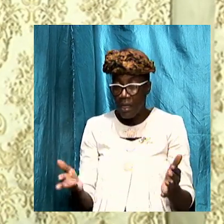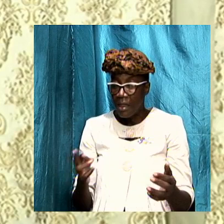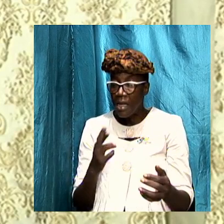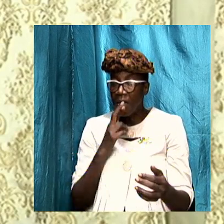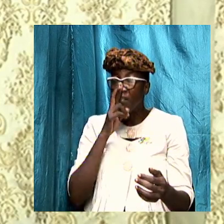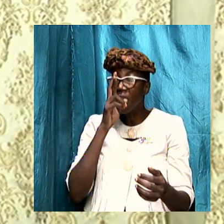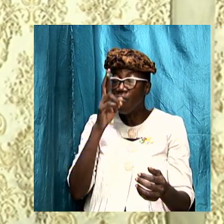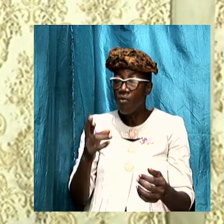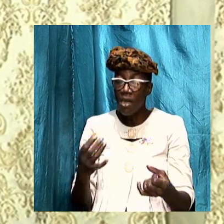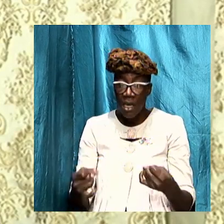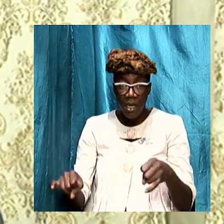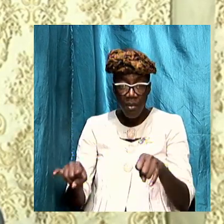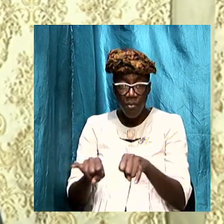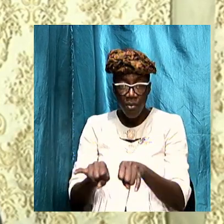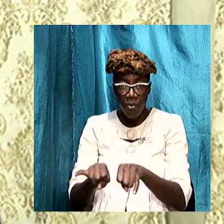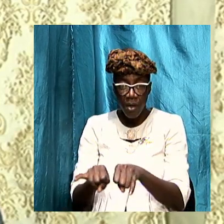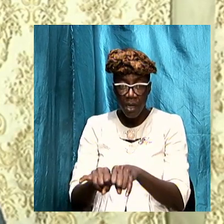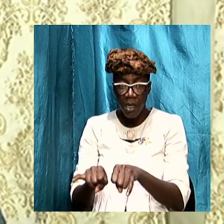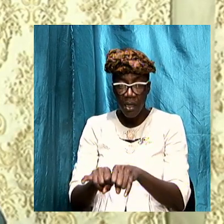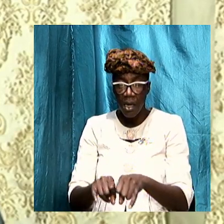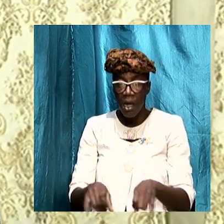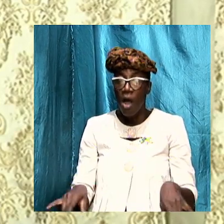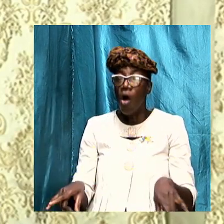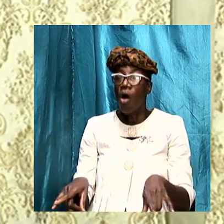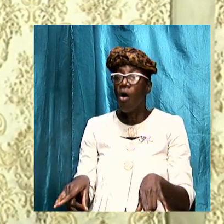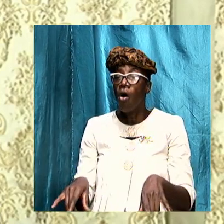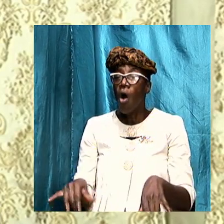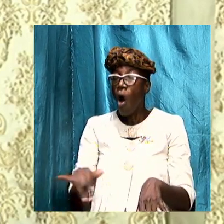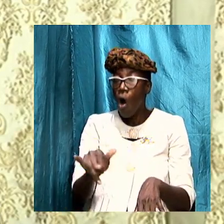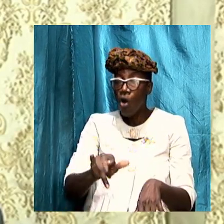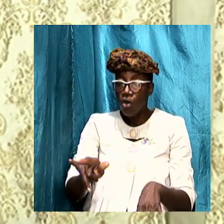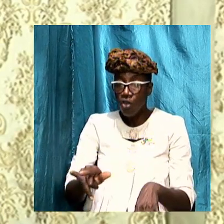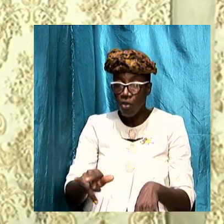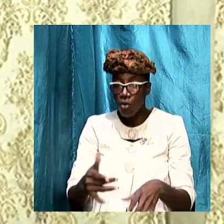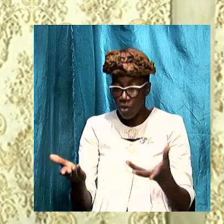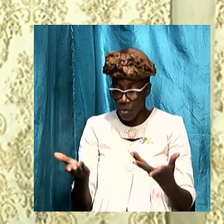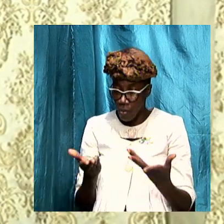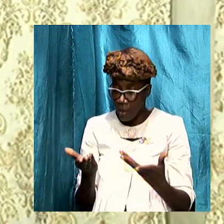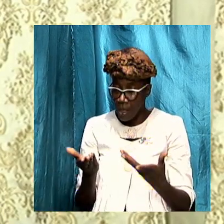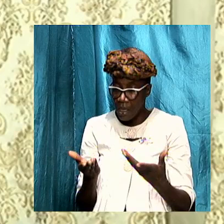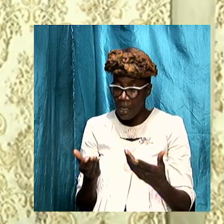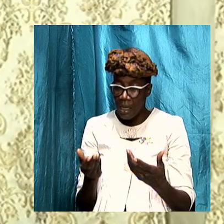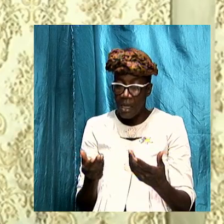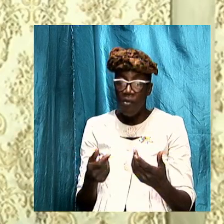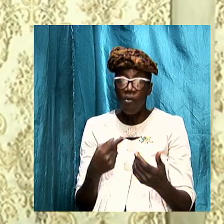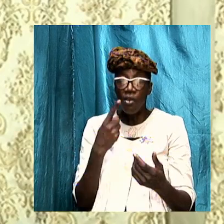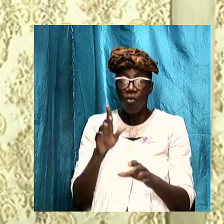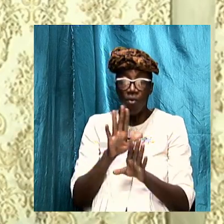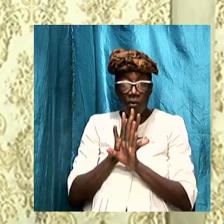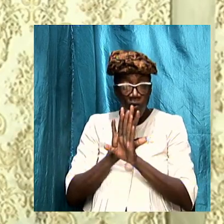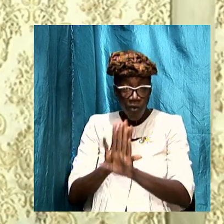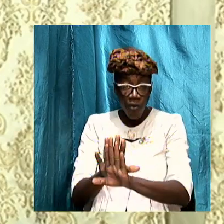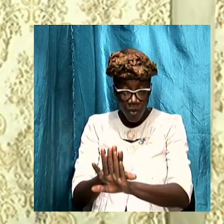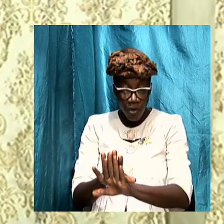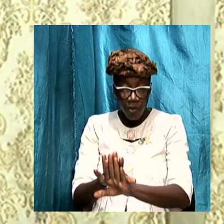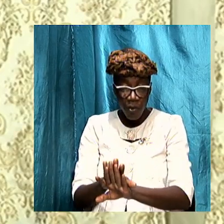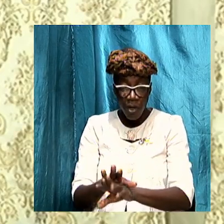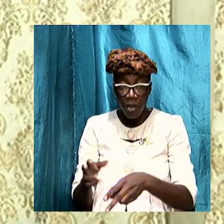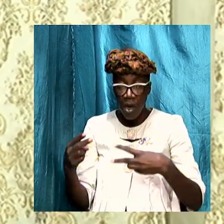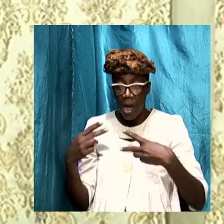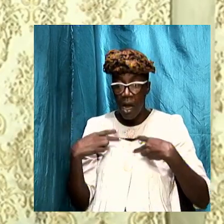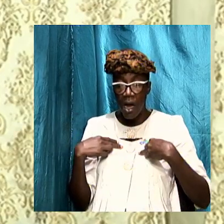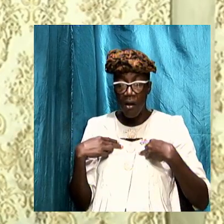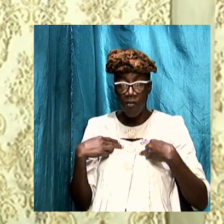significant and also to bring across the thing with impact and force so that they have